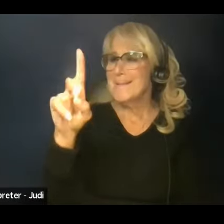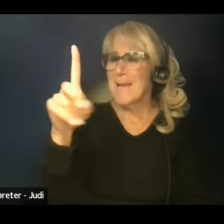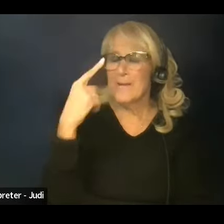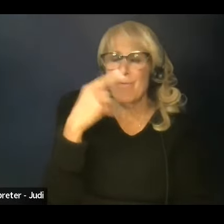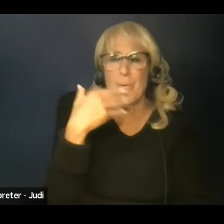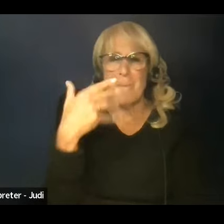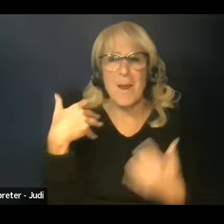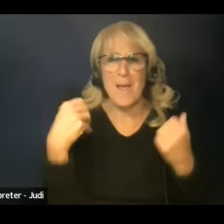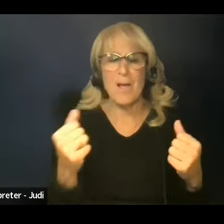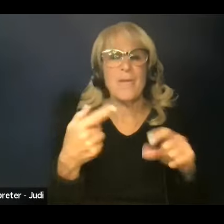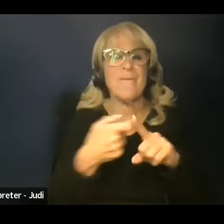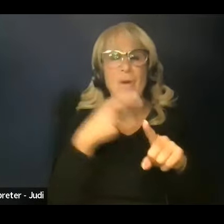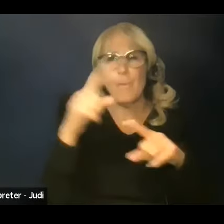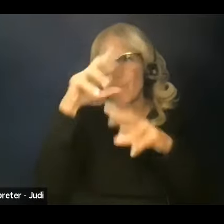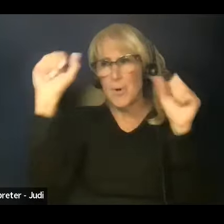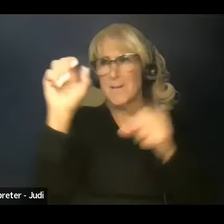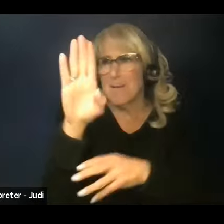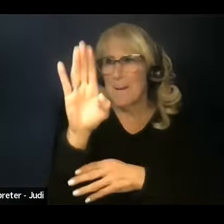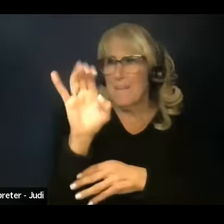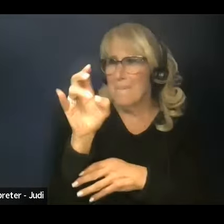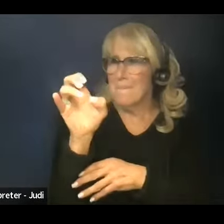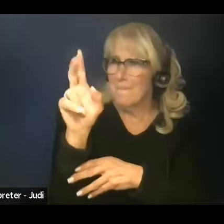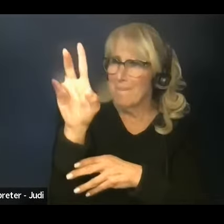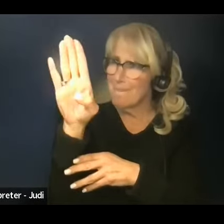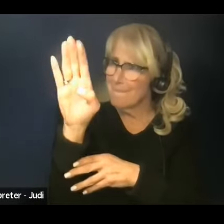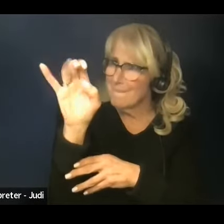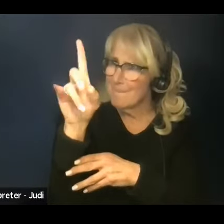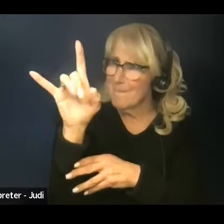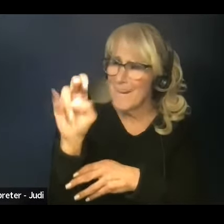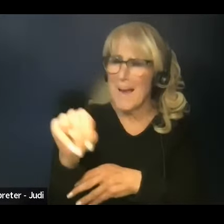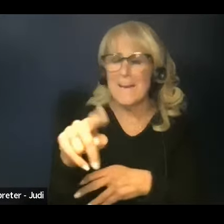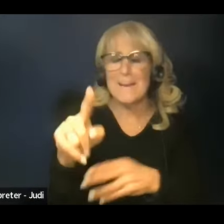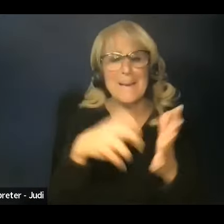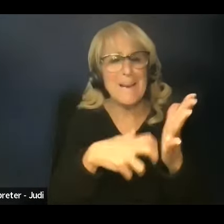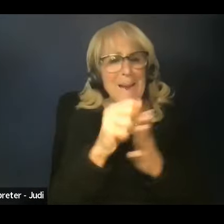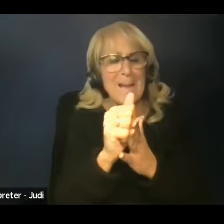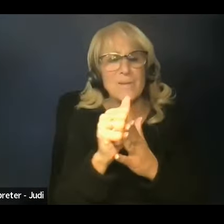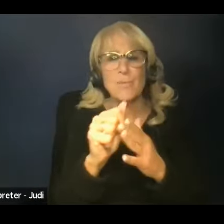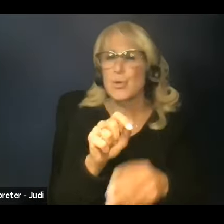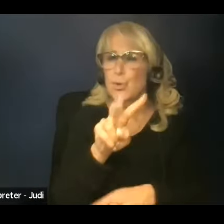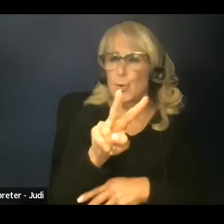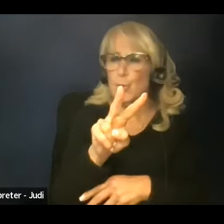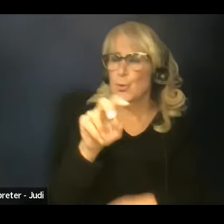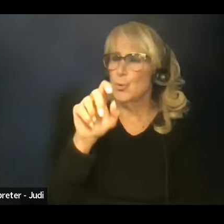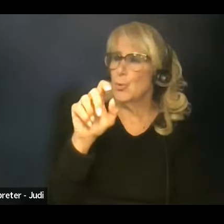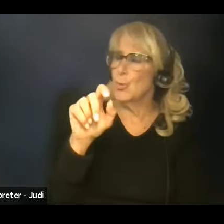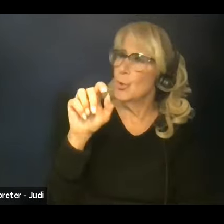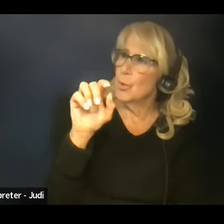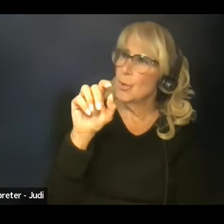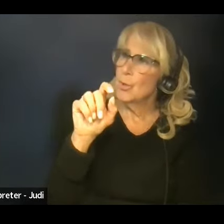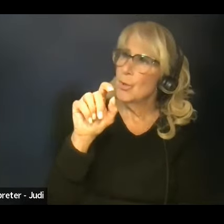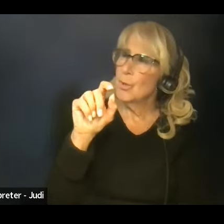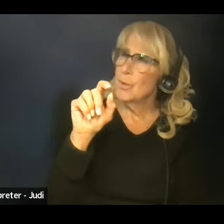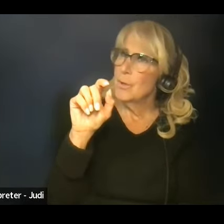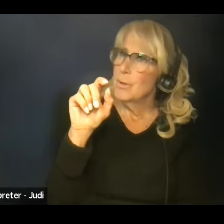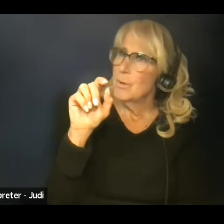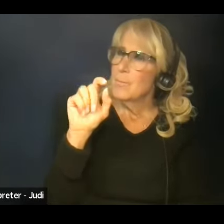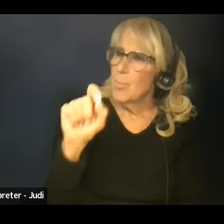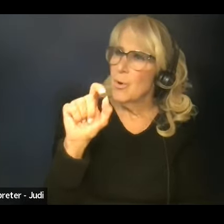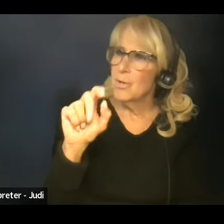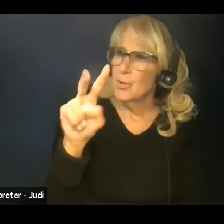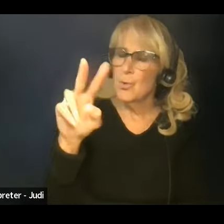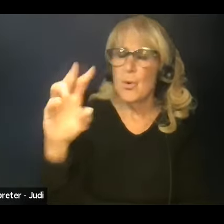President Biden's bold Cancer Moonshot 2.0, which is a coordinated push across government to end